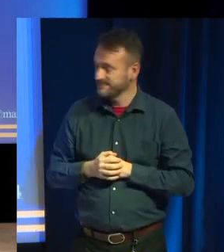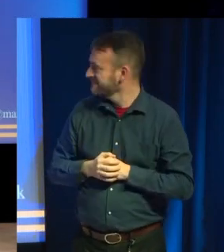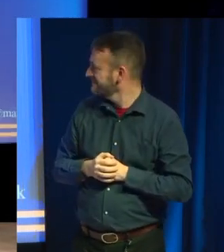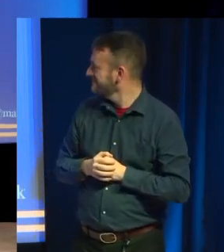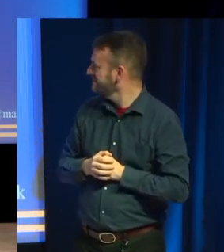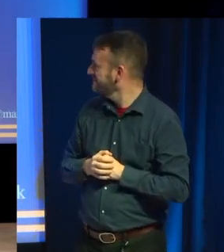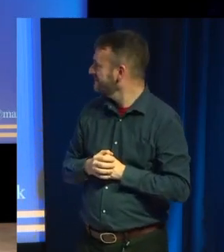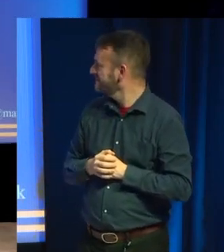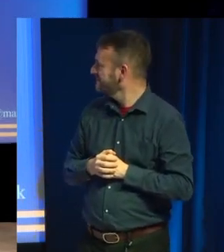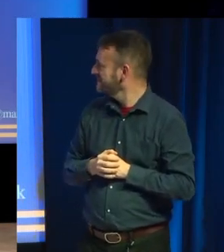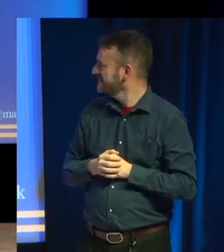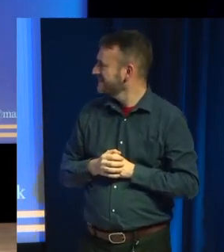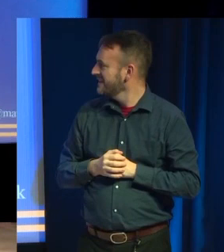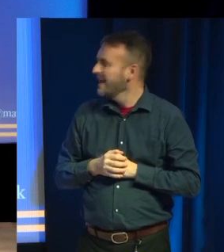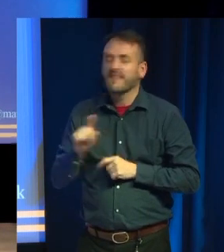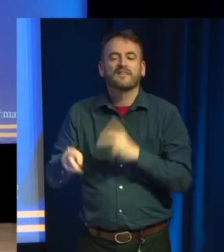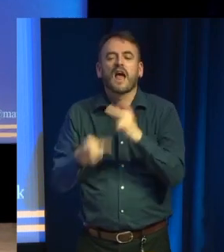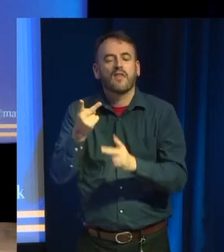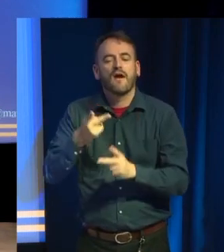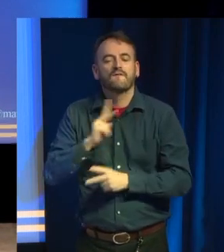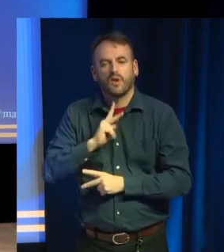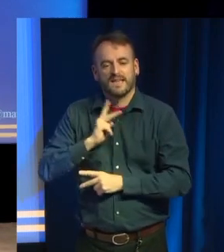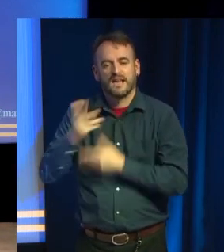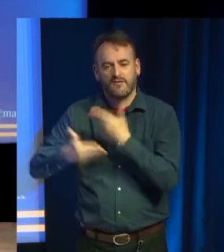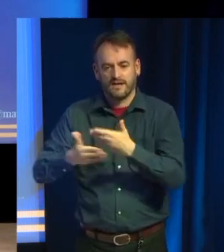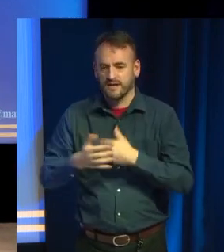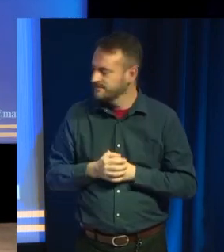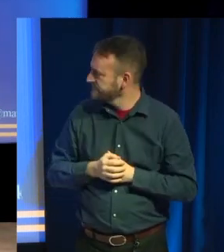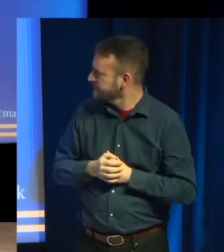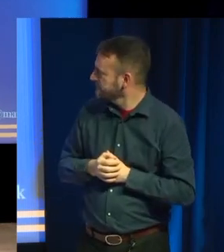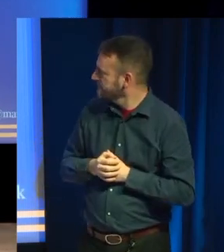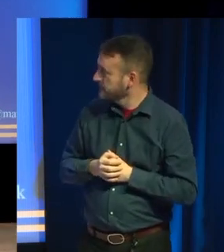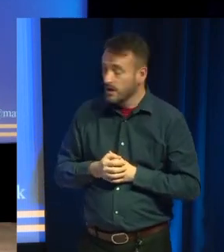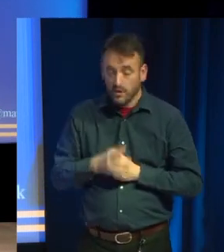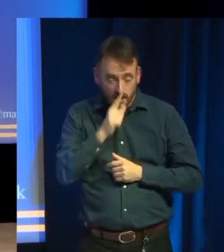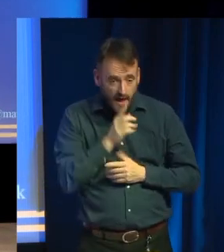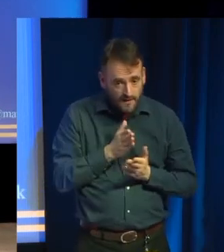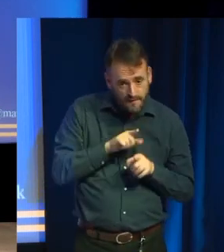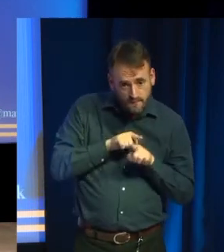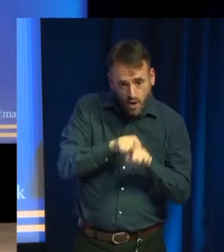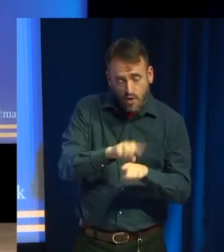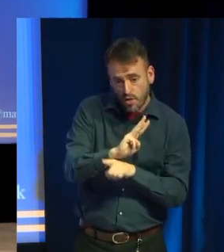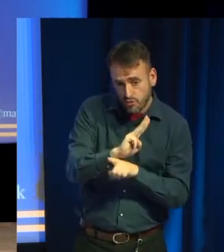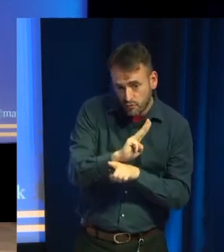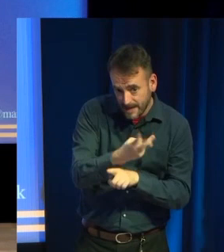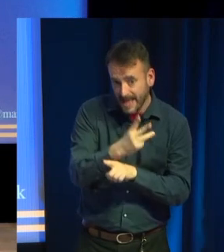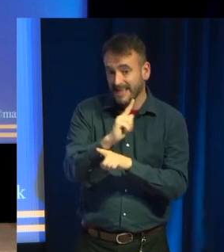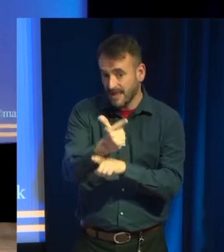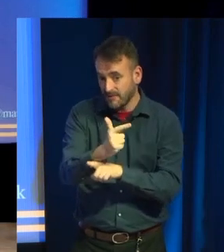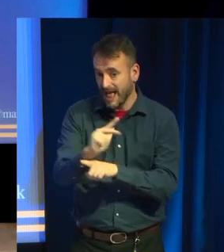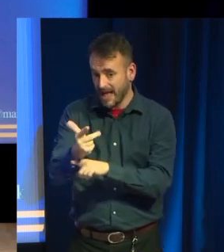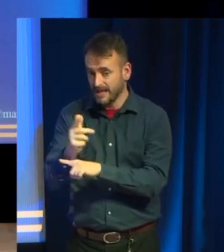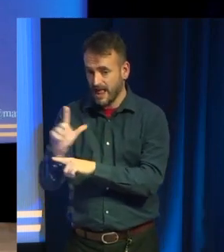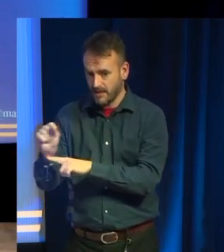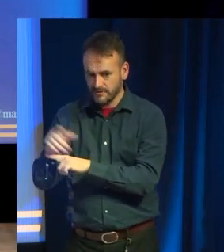other voice. The other voice that I was mentioning. Parting of ways. Follow three, seven, eight, or 11. Hello, stranger.